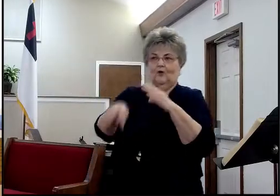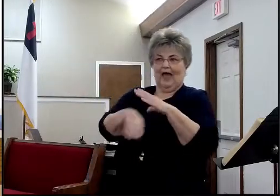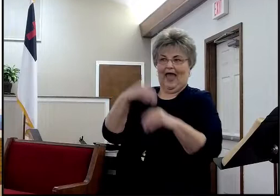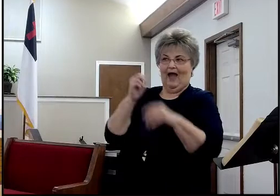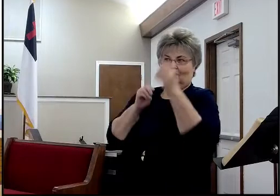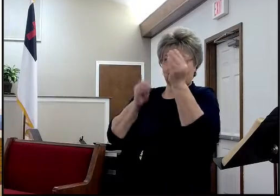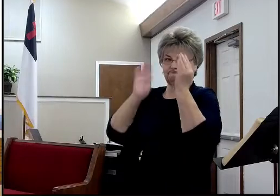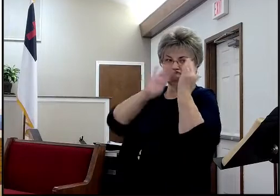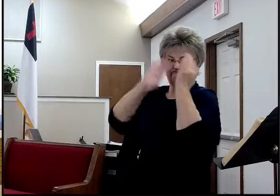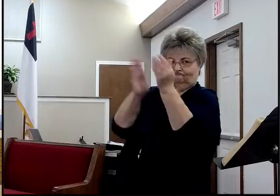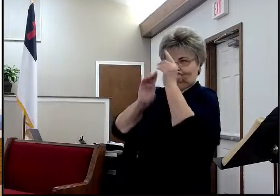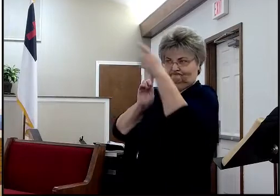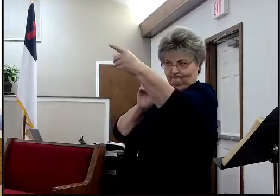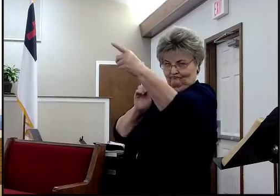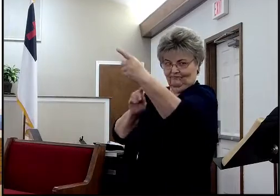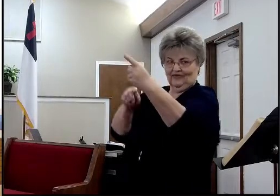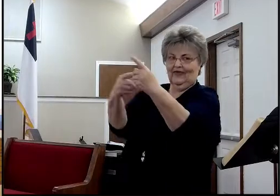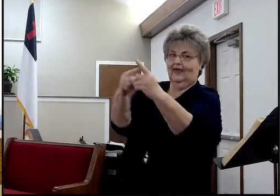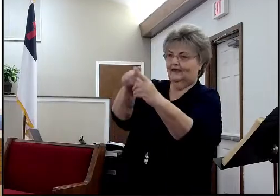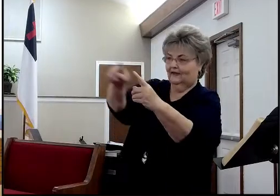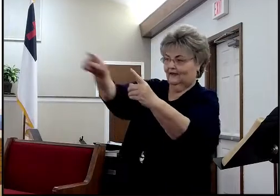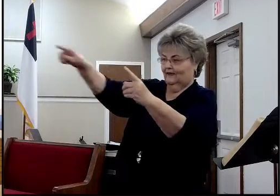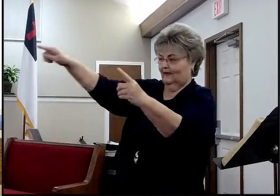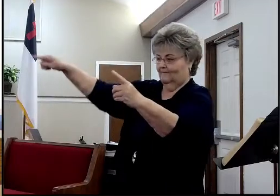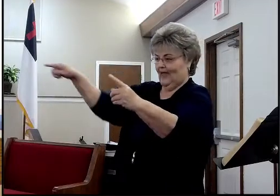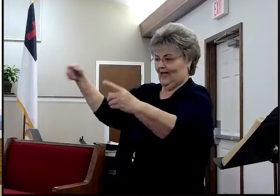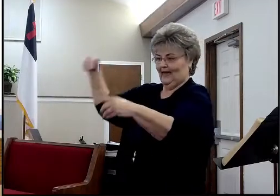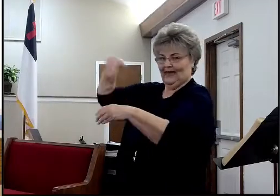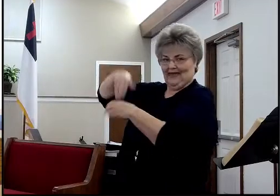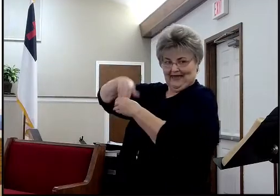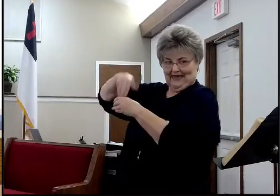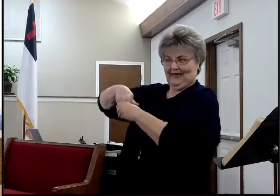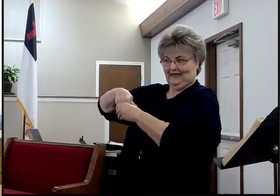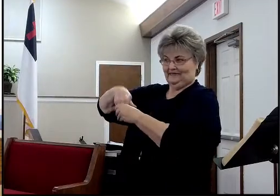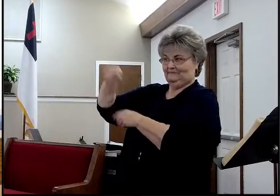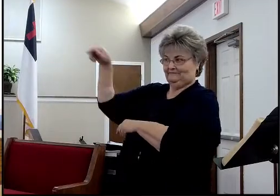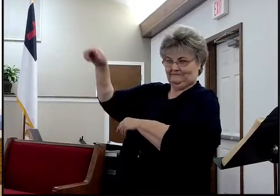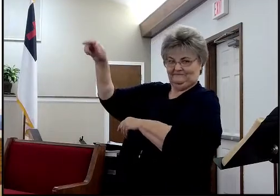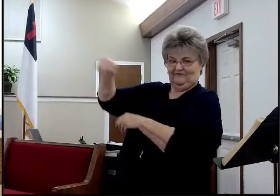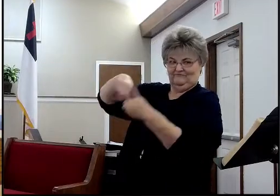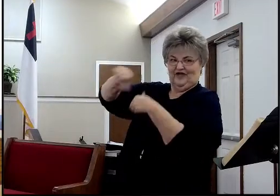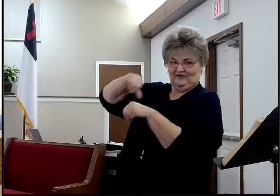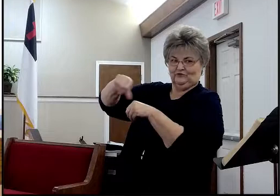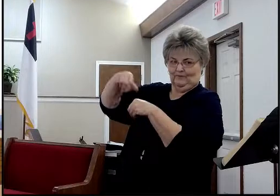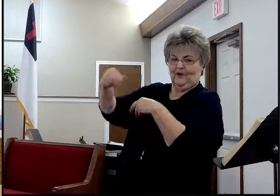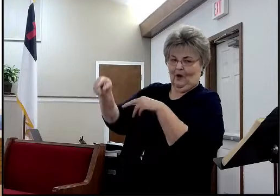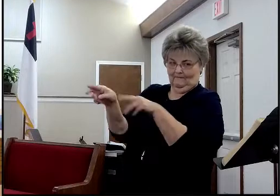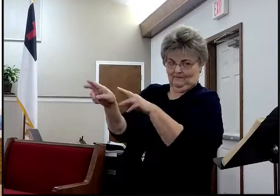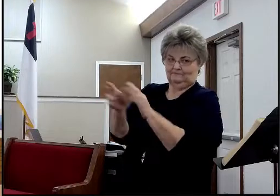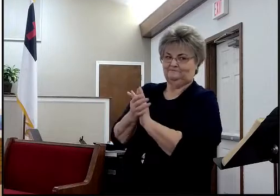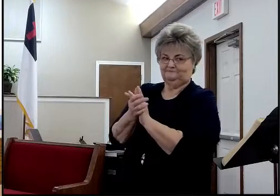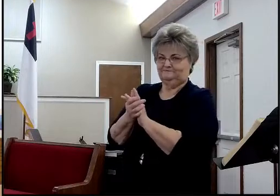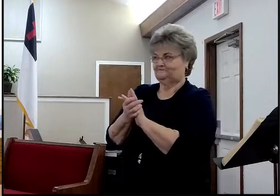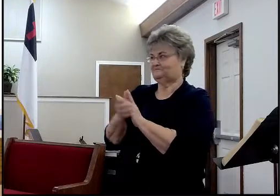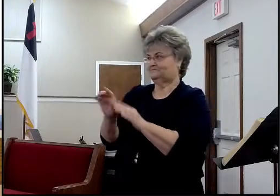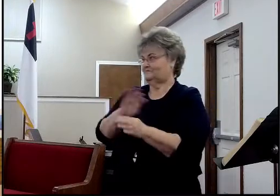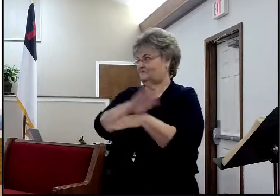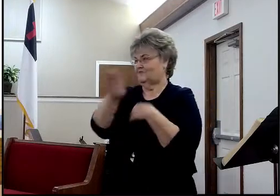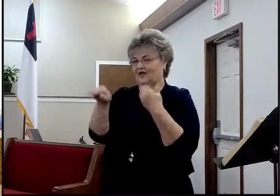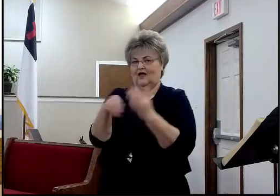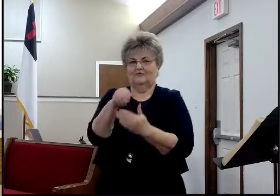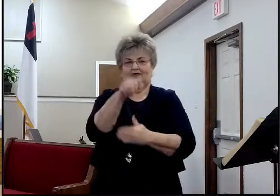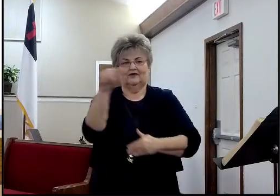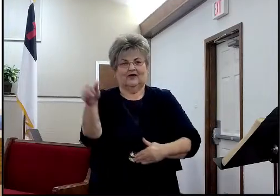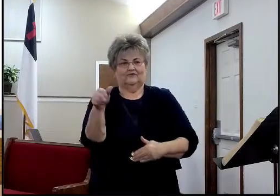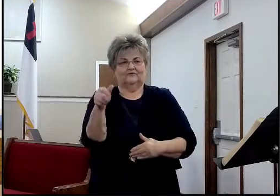rest of us who don't have anybody in nursery and don't have anybody in junior church, I'm going to ask you to exit, take a right, leave the front doors, walk the